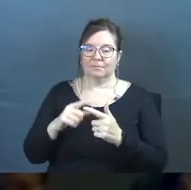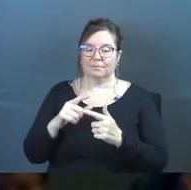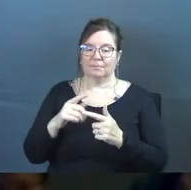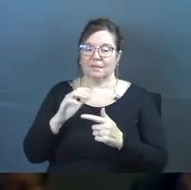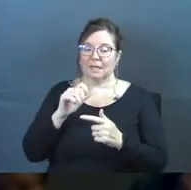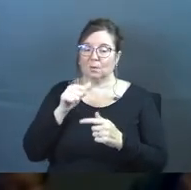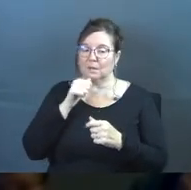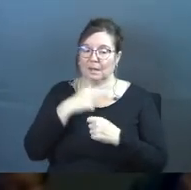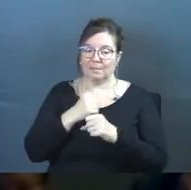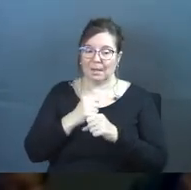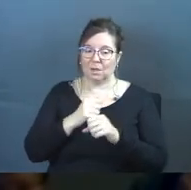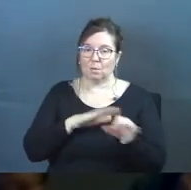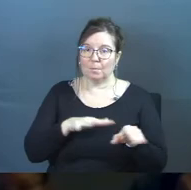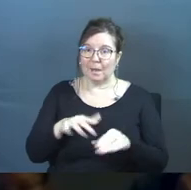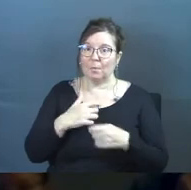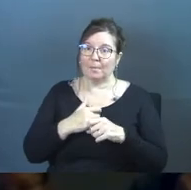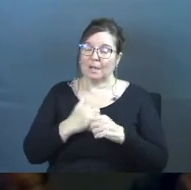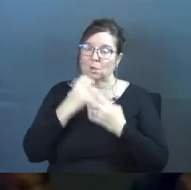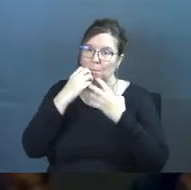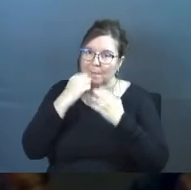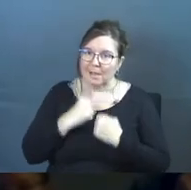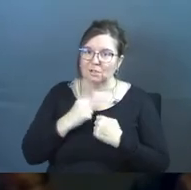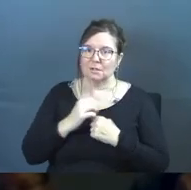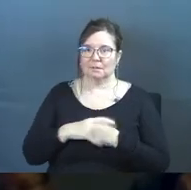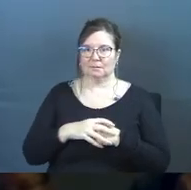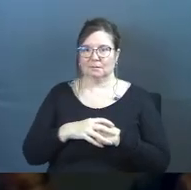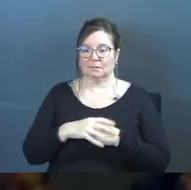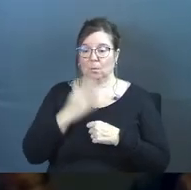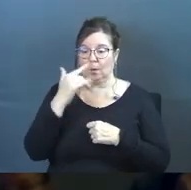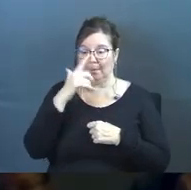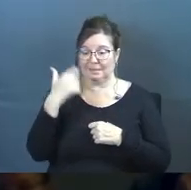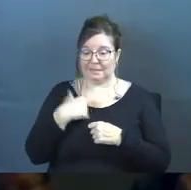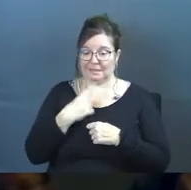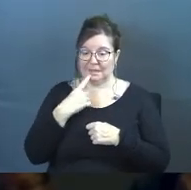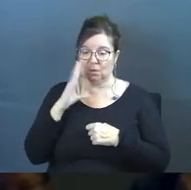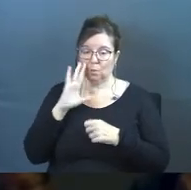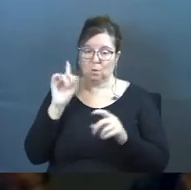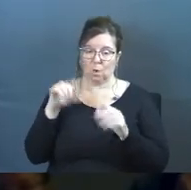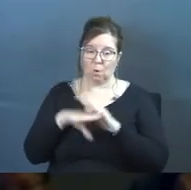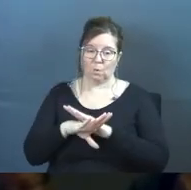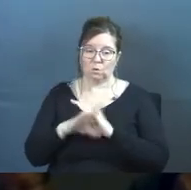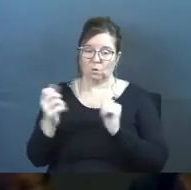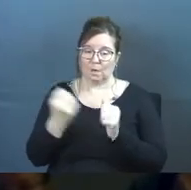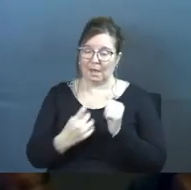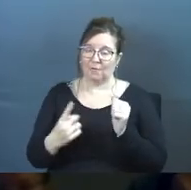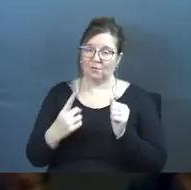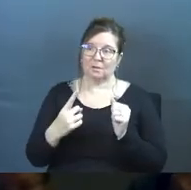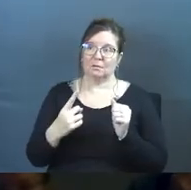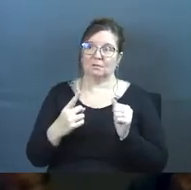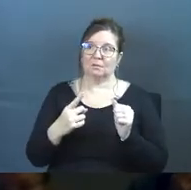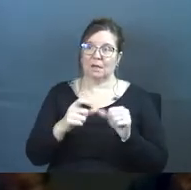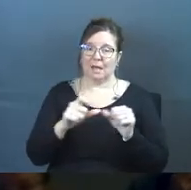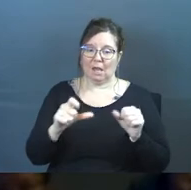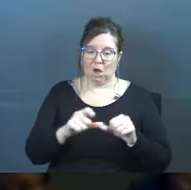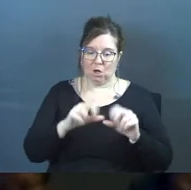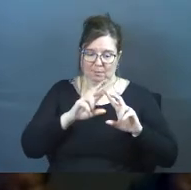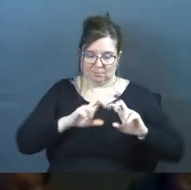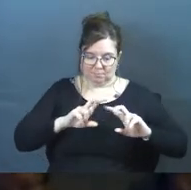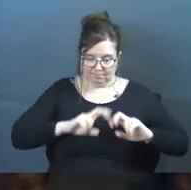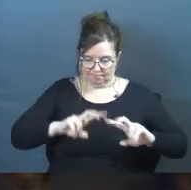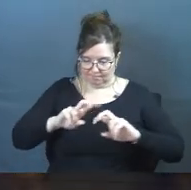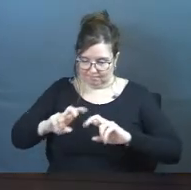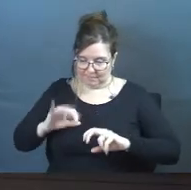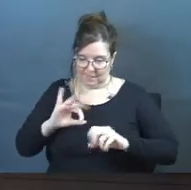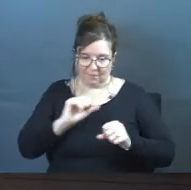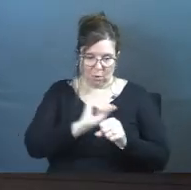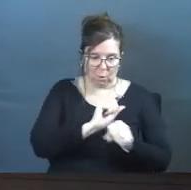it will not make you passive. It will make you passionate. Because like I said, you will go into every op area that you are